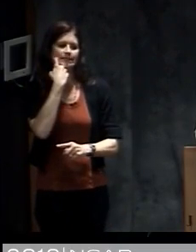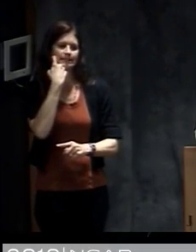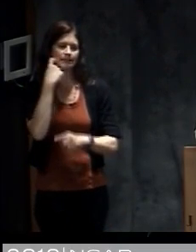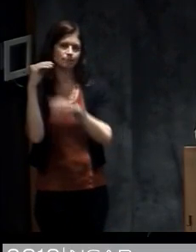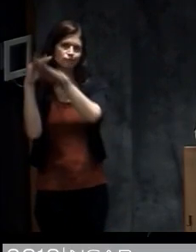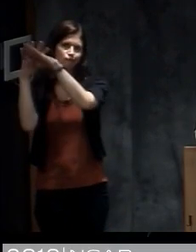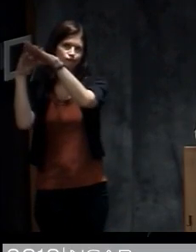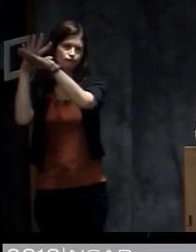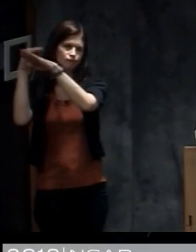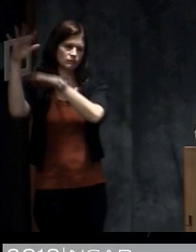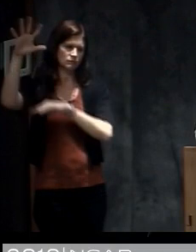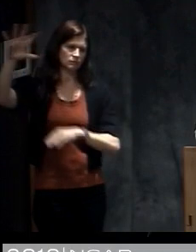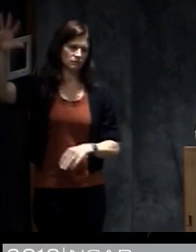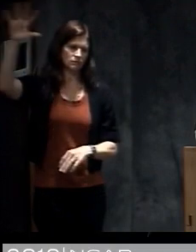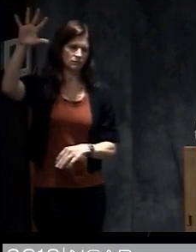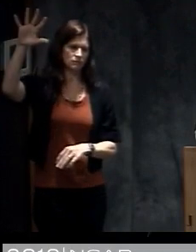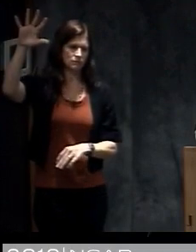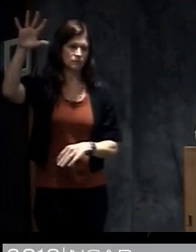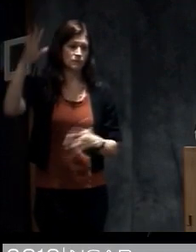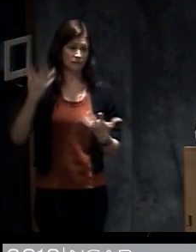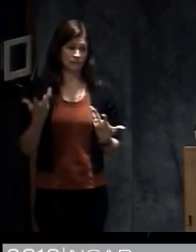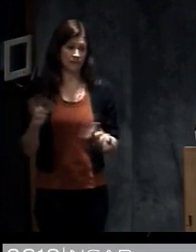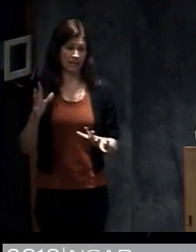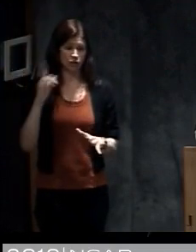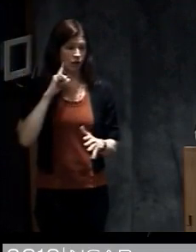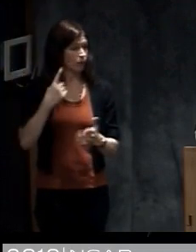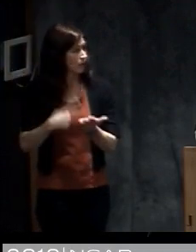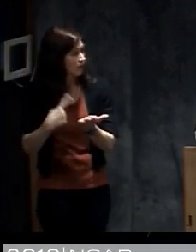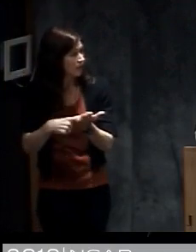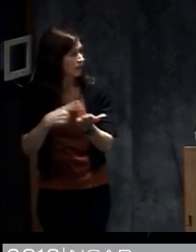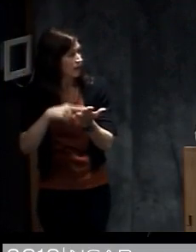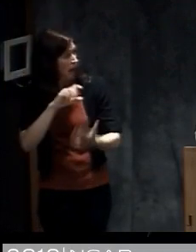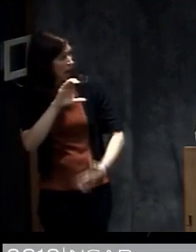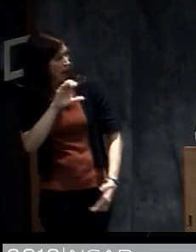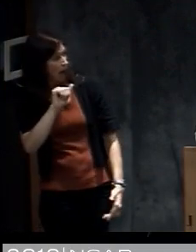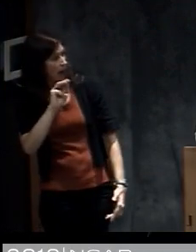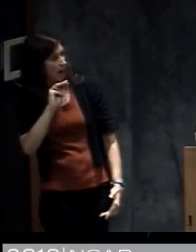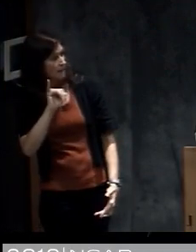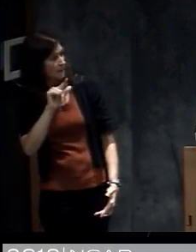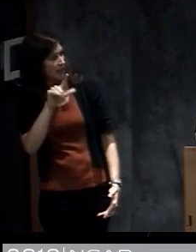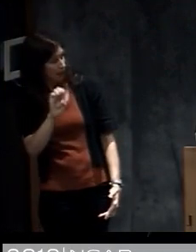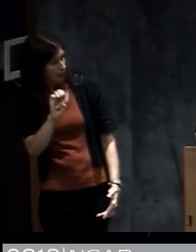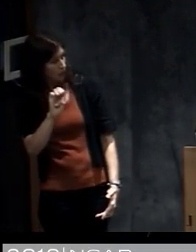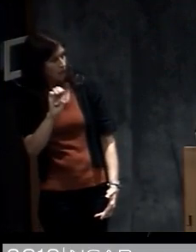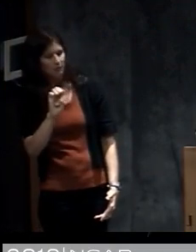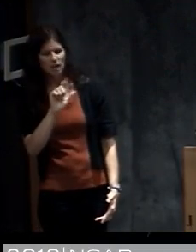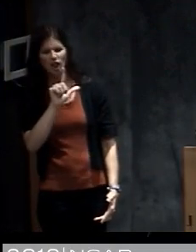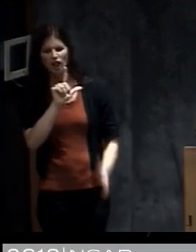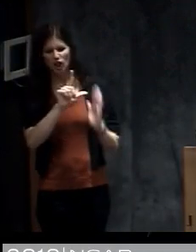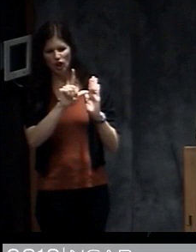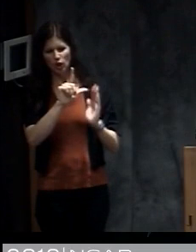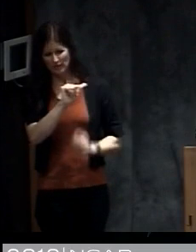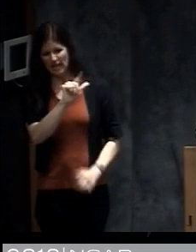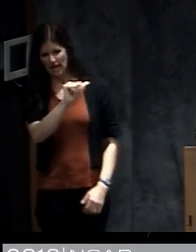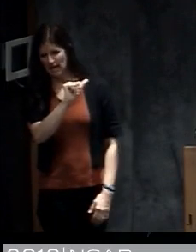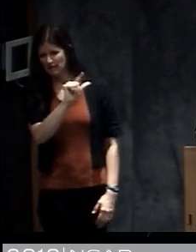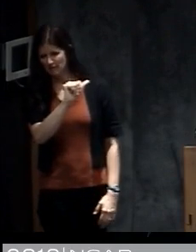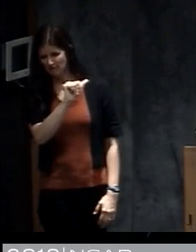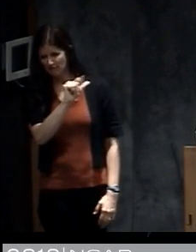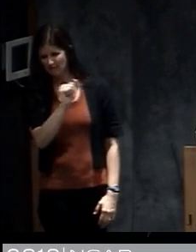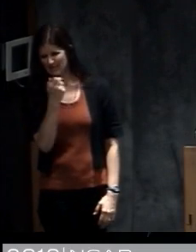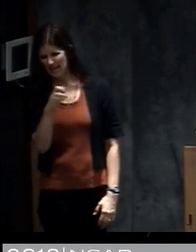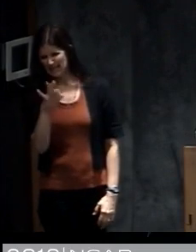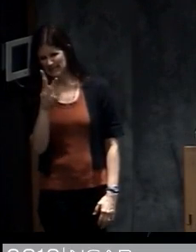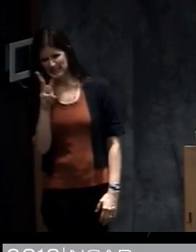After the Galveston hurricane I'll go back and talk about Hurricane Camille which affected the Louisiana and Mississippi coastline in 1969 and then